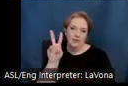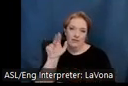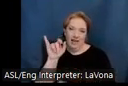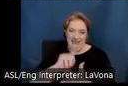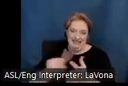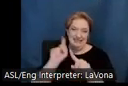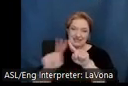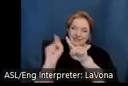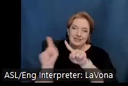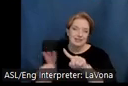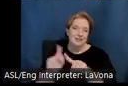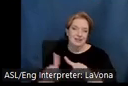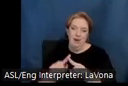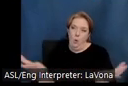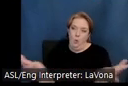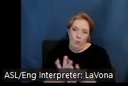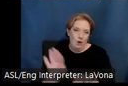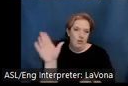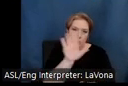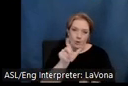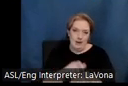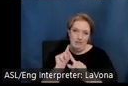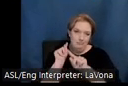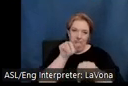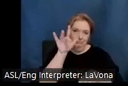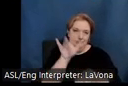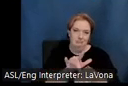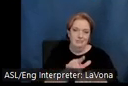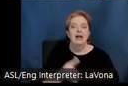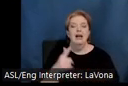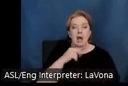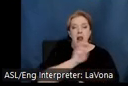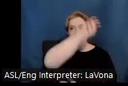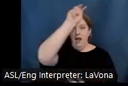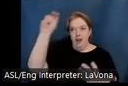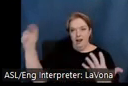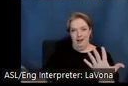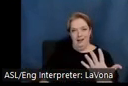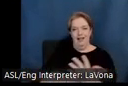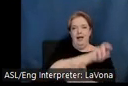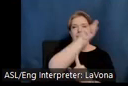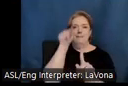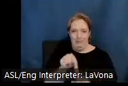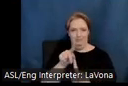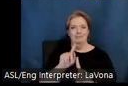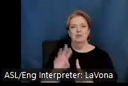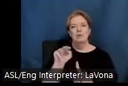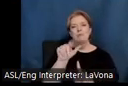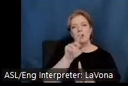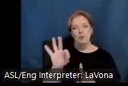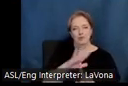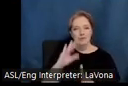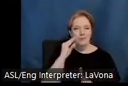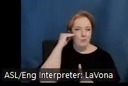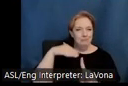pilgrimage. So we've been kind of all over, but now it's time to circle back to Malou's own neck of the woods, which includes a side trip